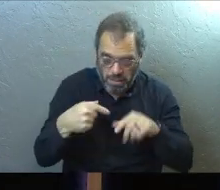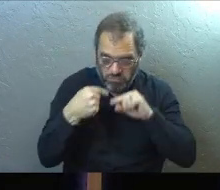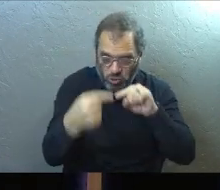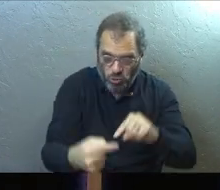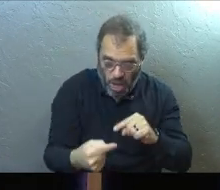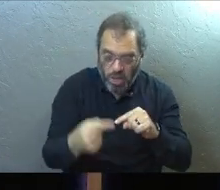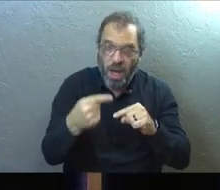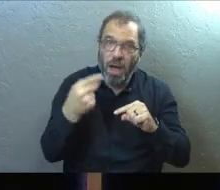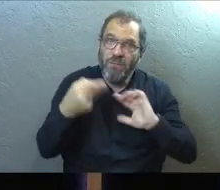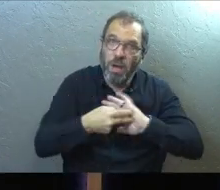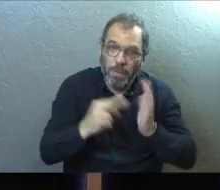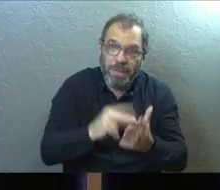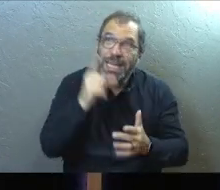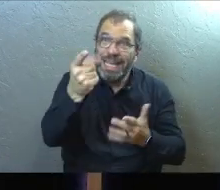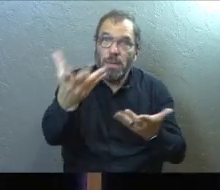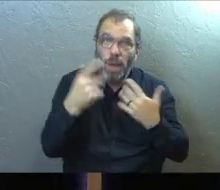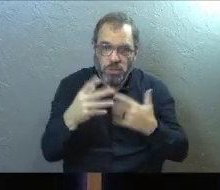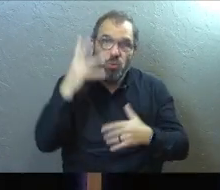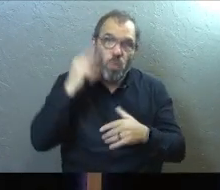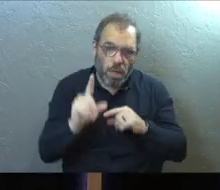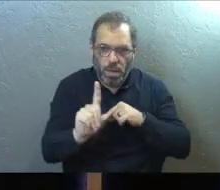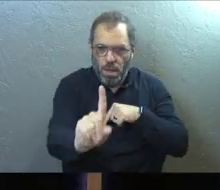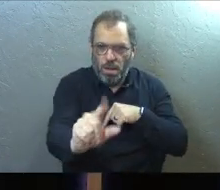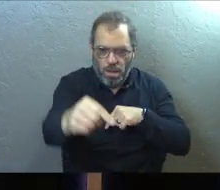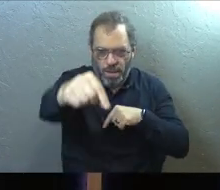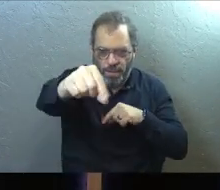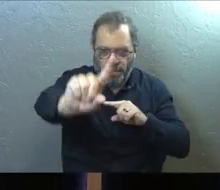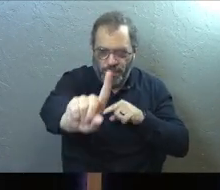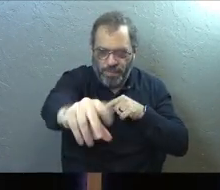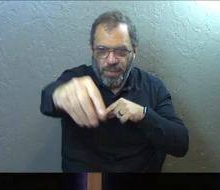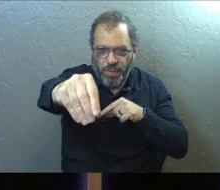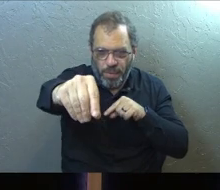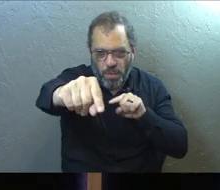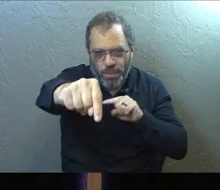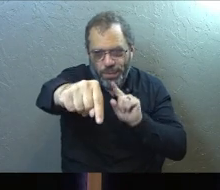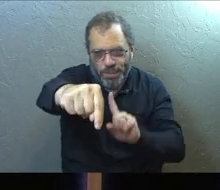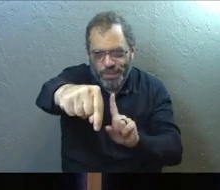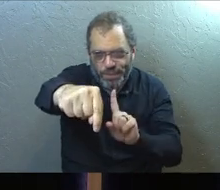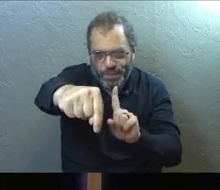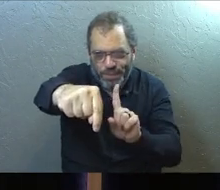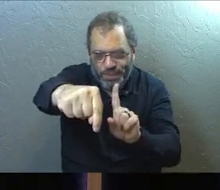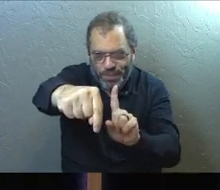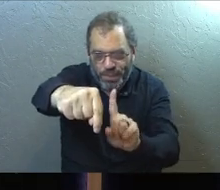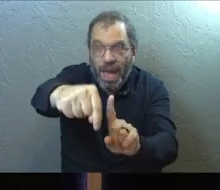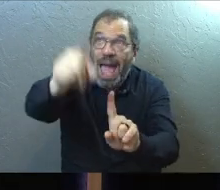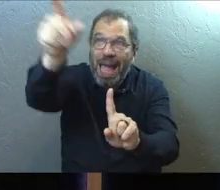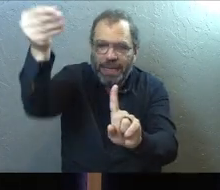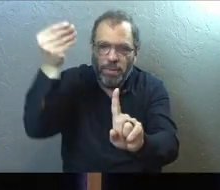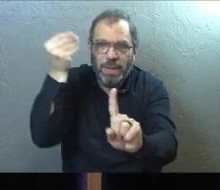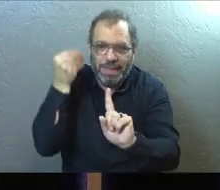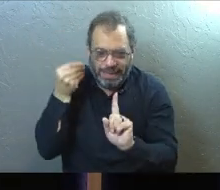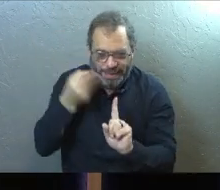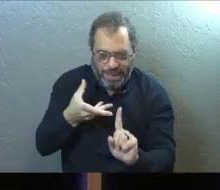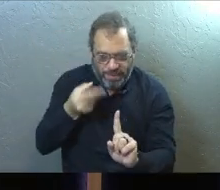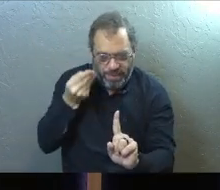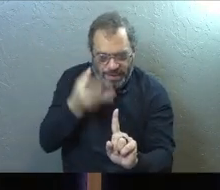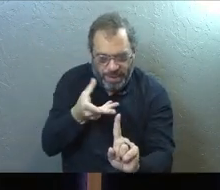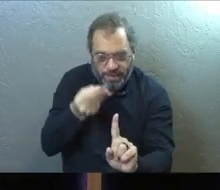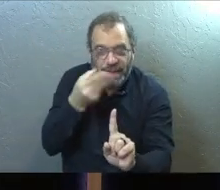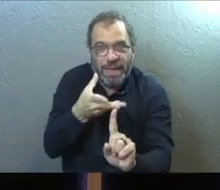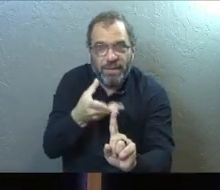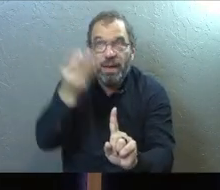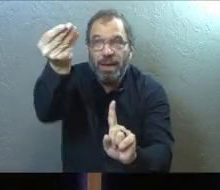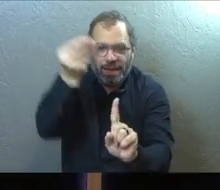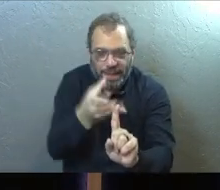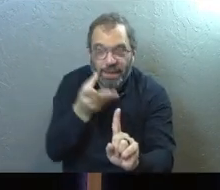difficulty for a reason. He wants you to walk through. And as you walk through, he's going to give you things you need to walk through.